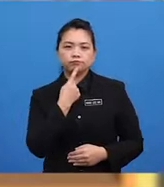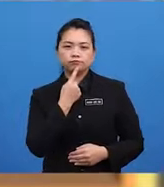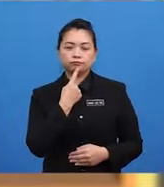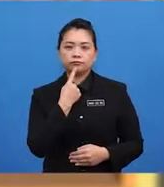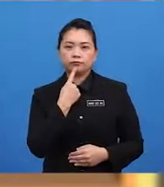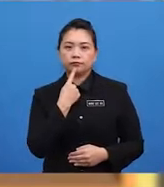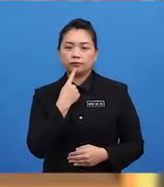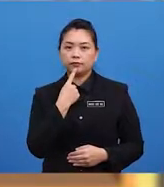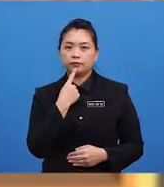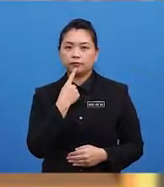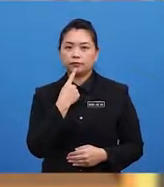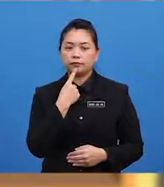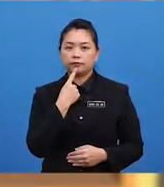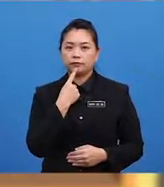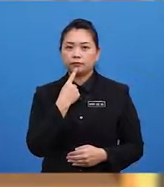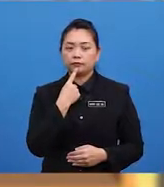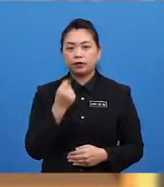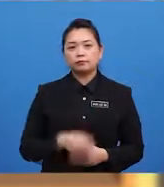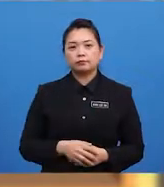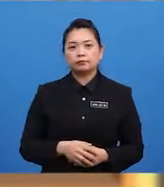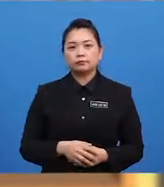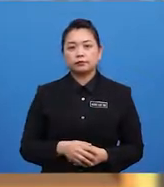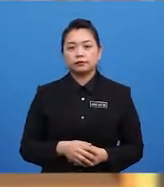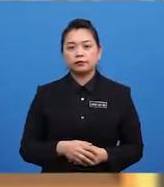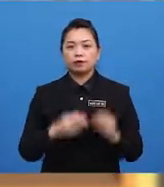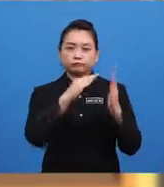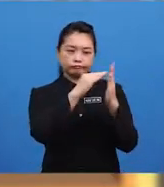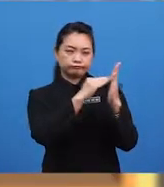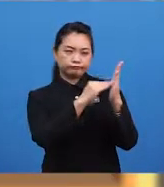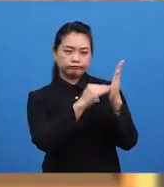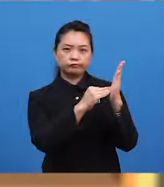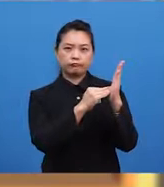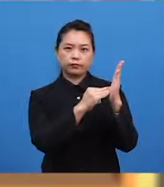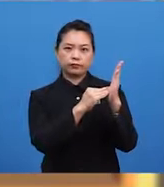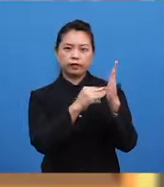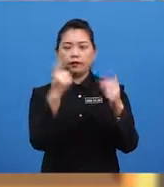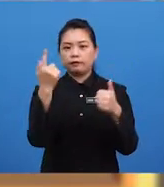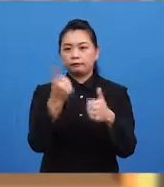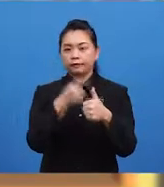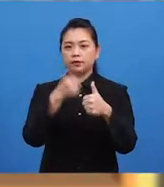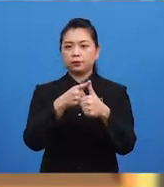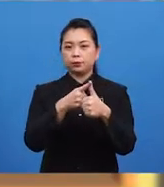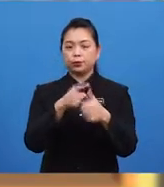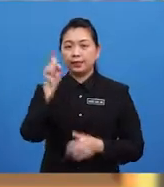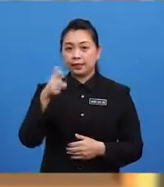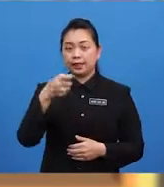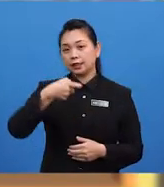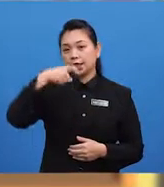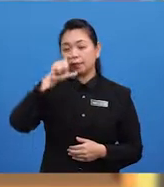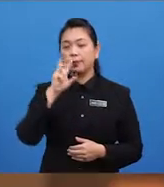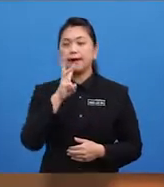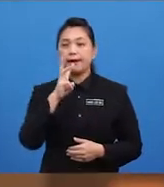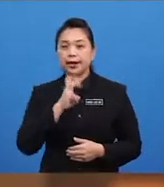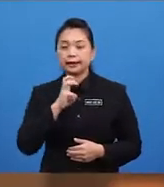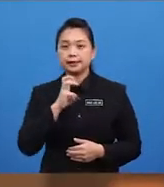Let's take out some things from this list. First, we need a cup of ice lemon tea.